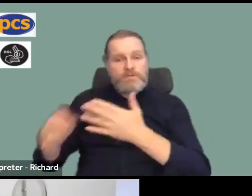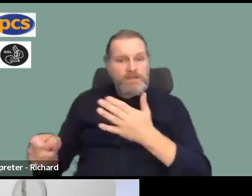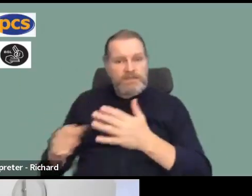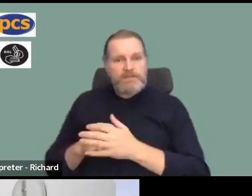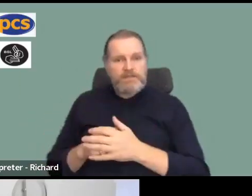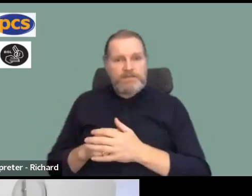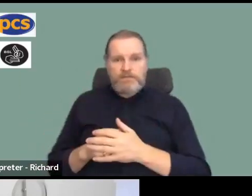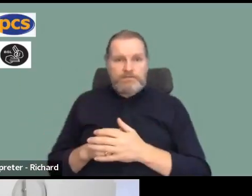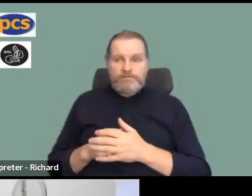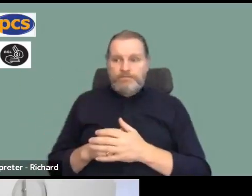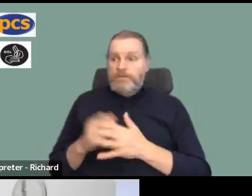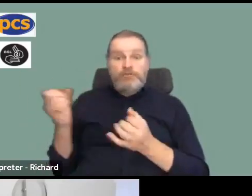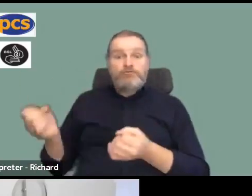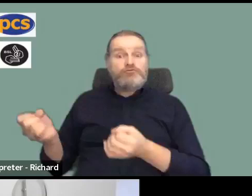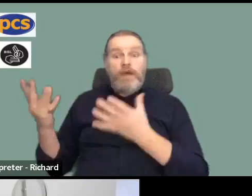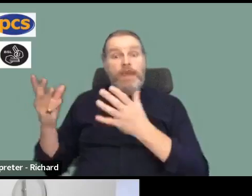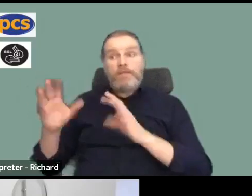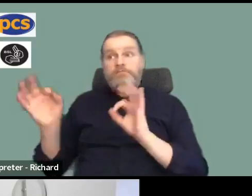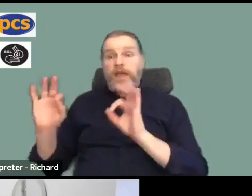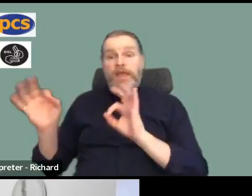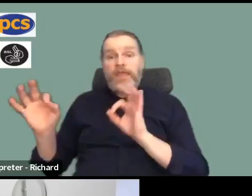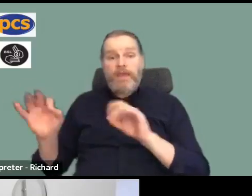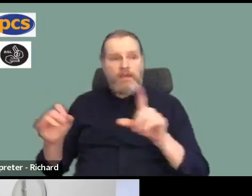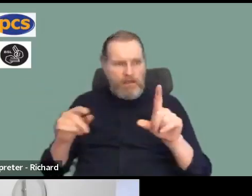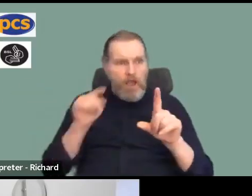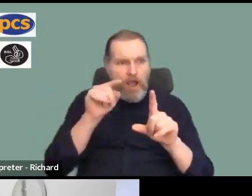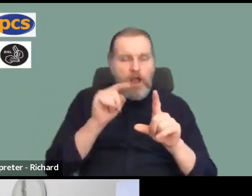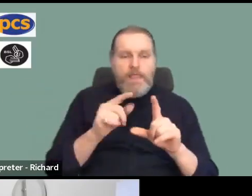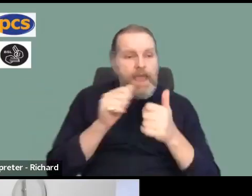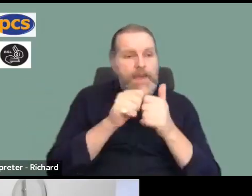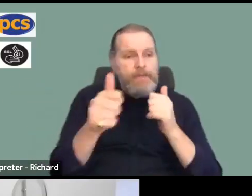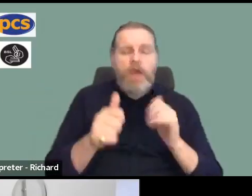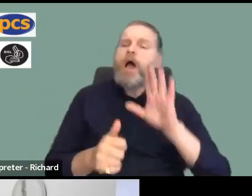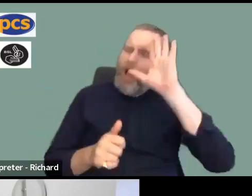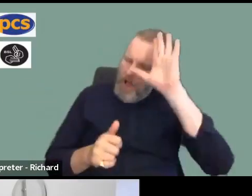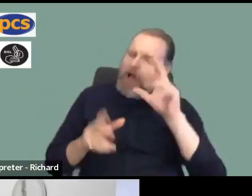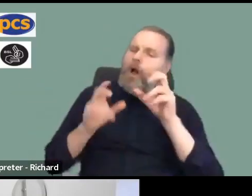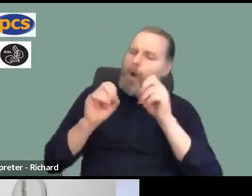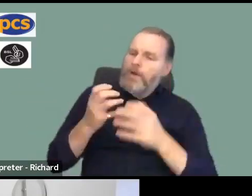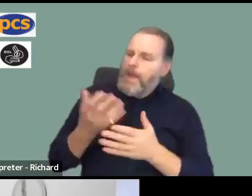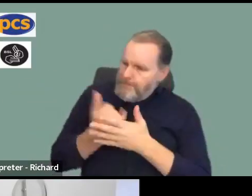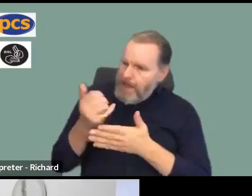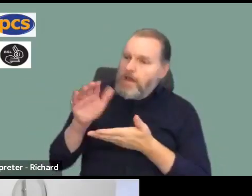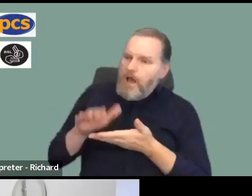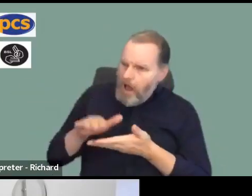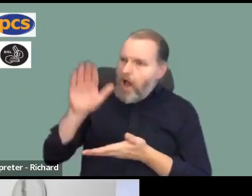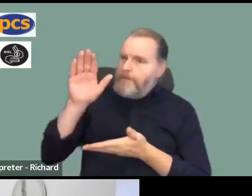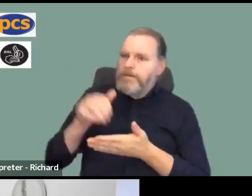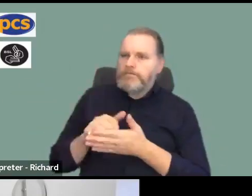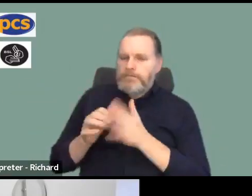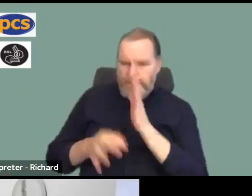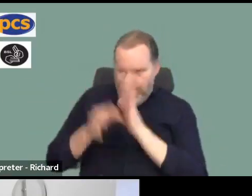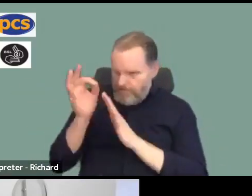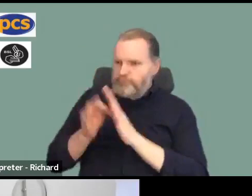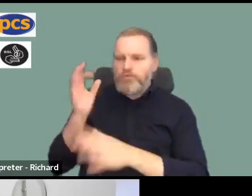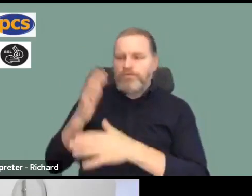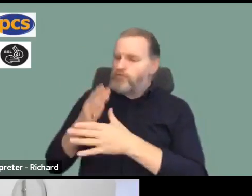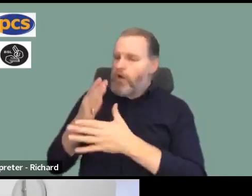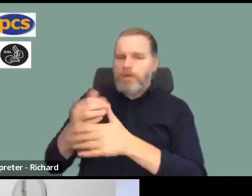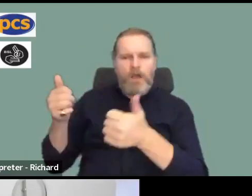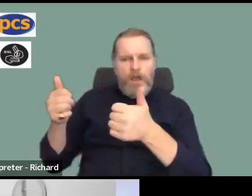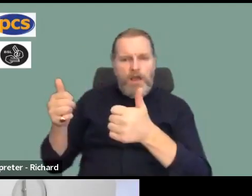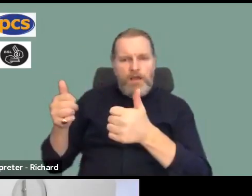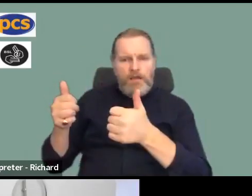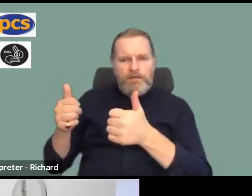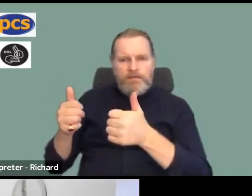one minute strike action, the employer improved their pay offer, improved their conditions of service, and ended up